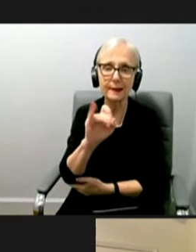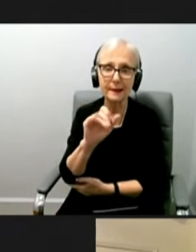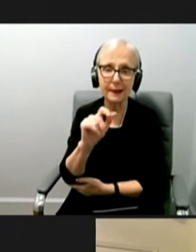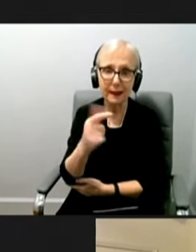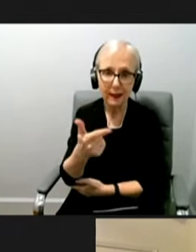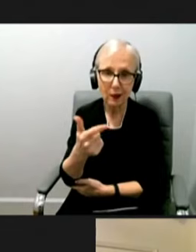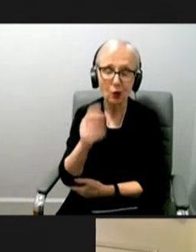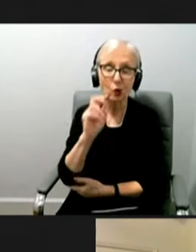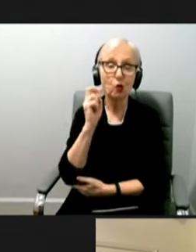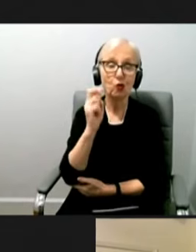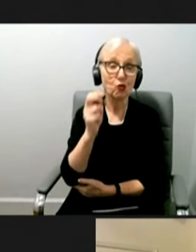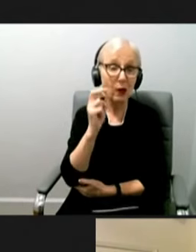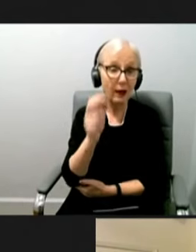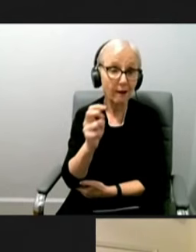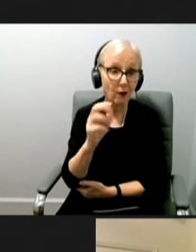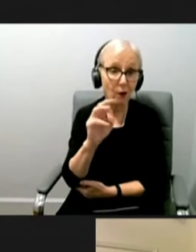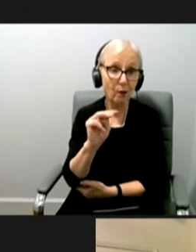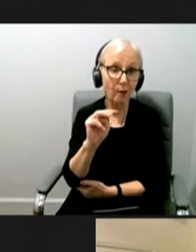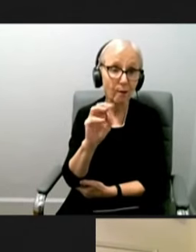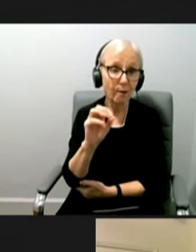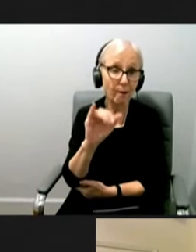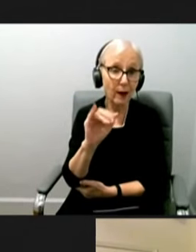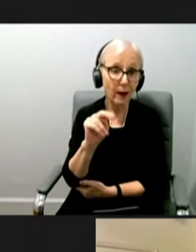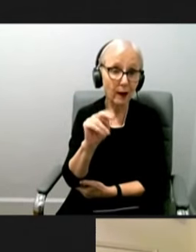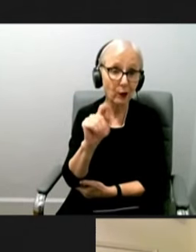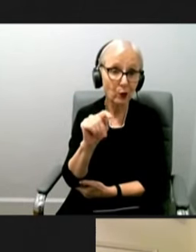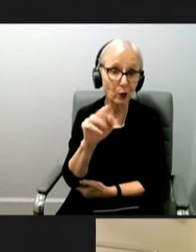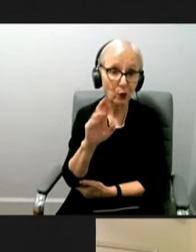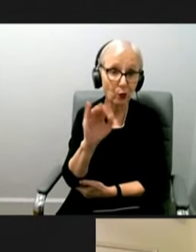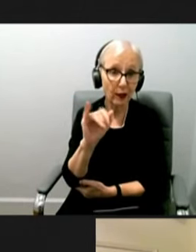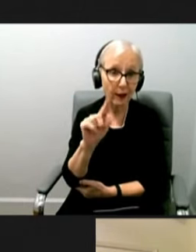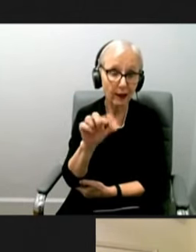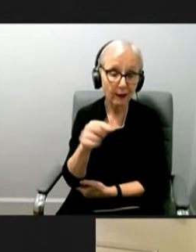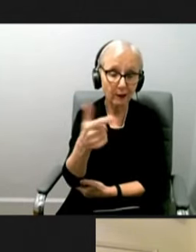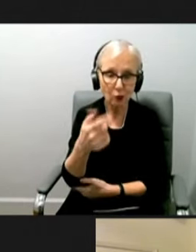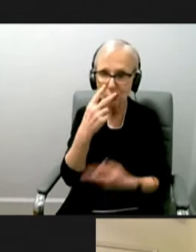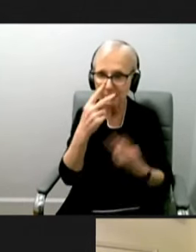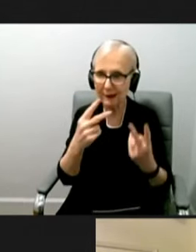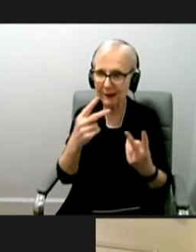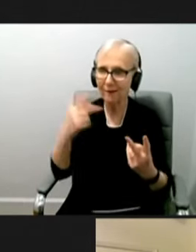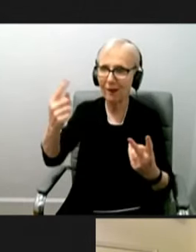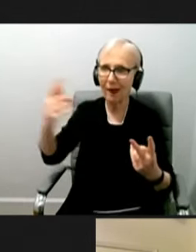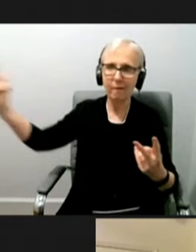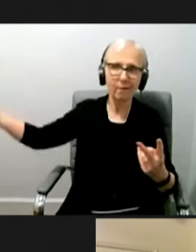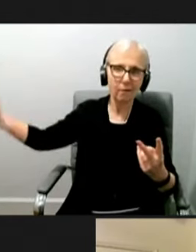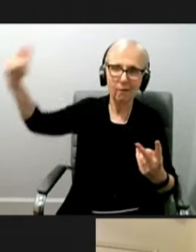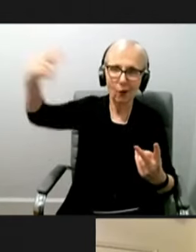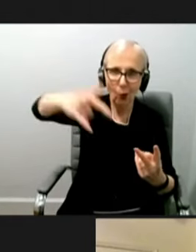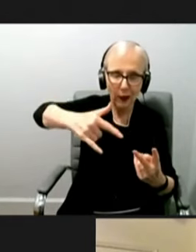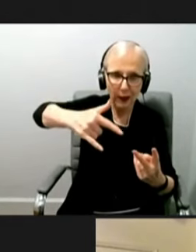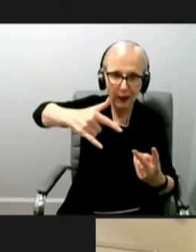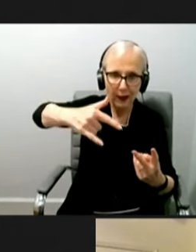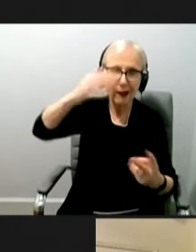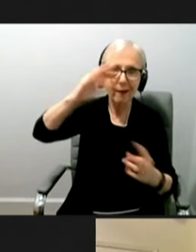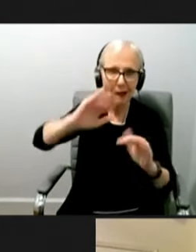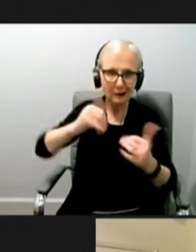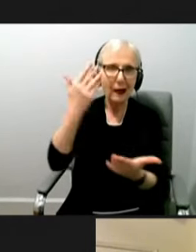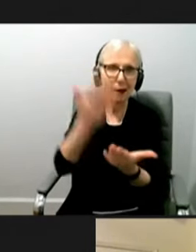from countries where the infection is spreading more readily, to make sure we have all of those systems in place and that we're ready to respond.